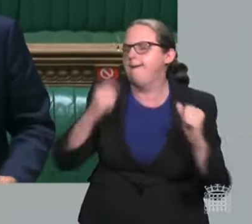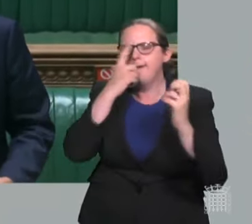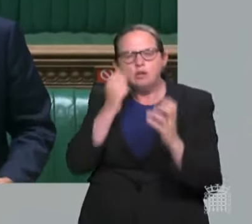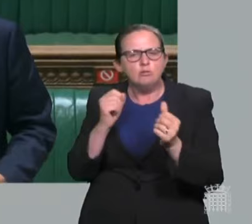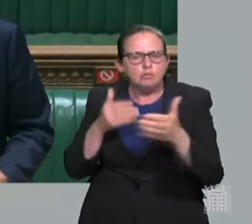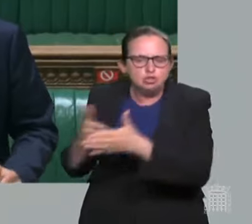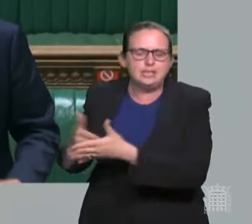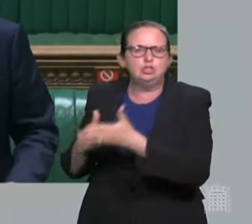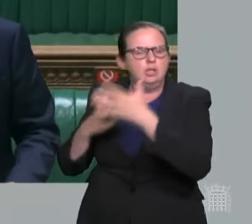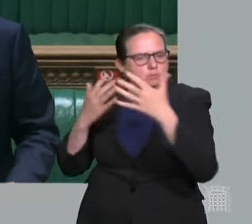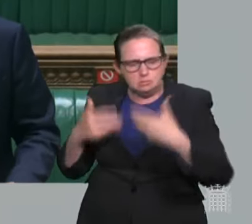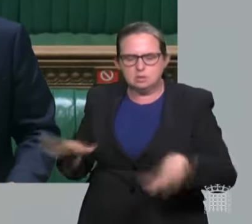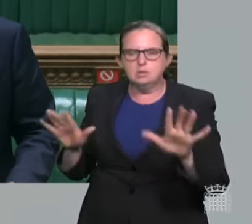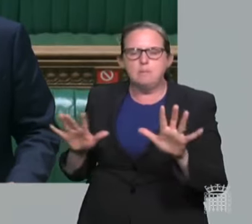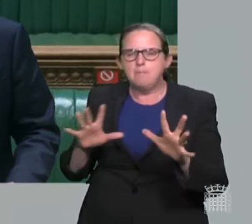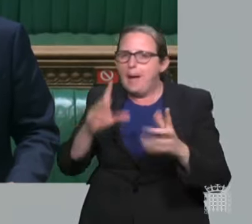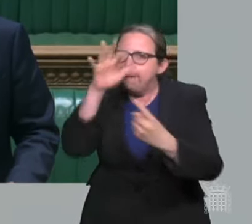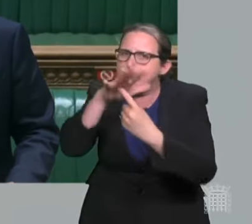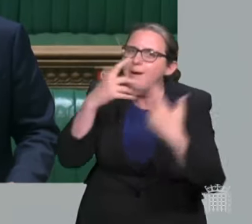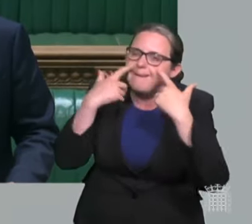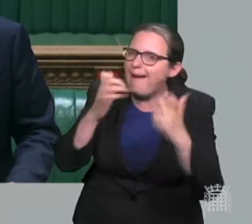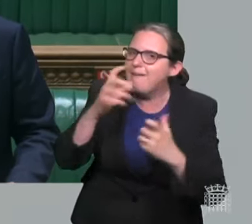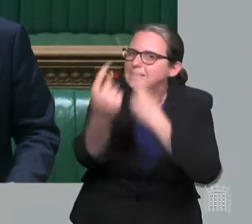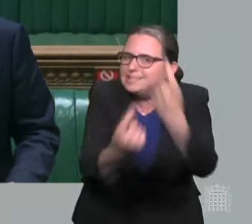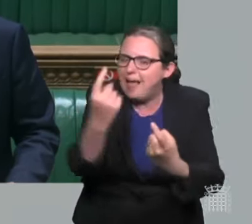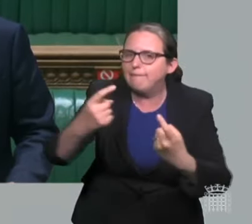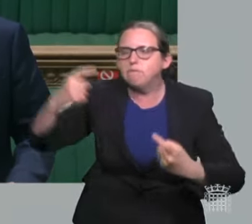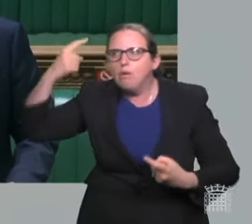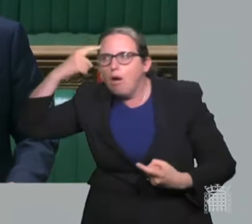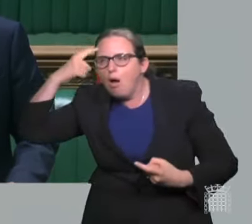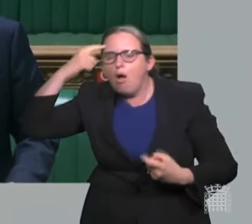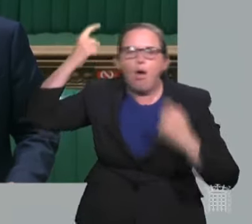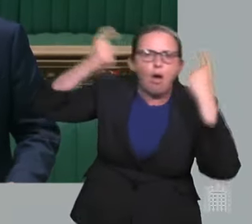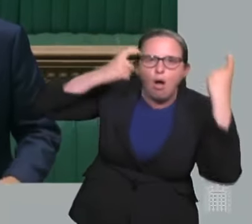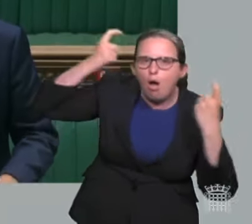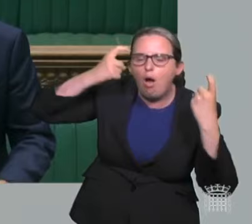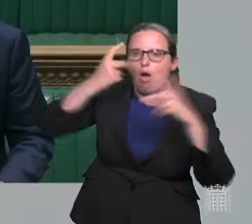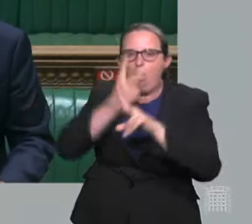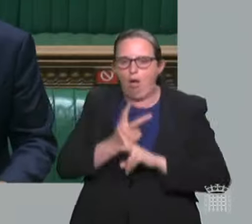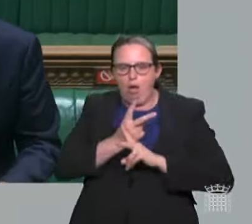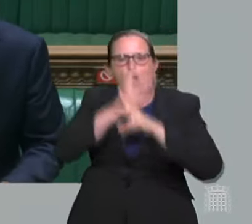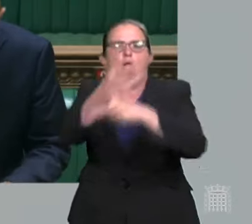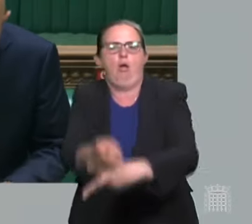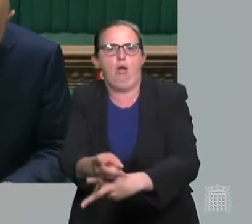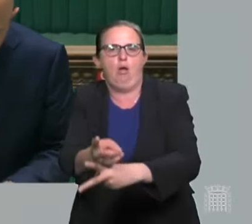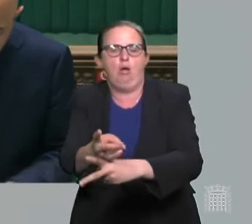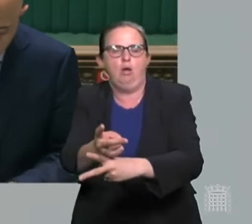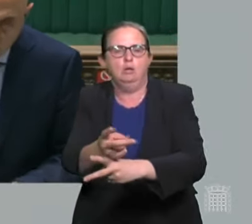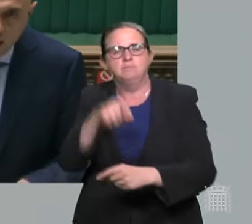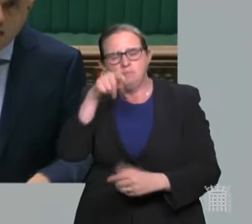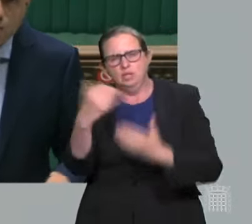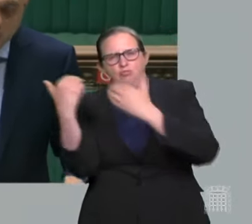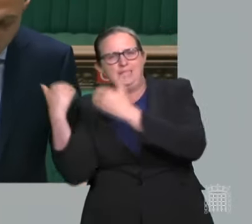everyday, sensible decisions that can help make us all safe. The responsibility to combat COVID